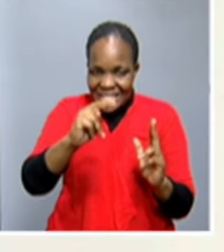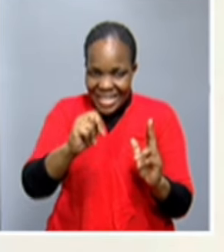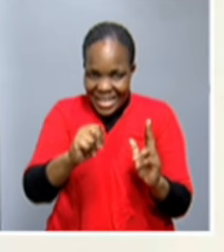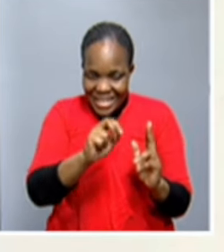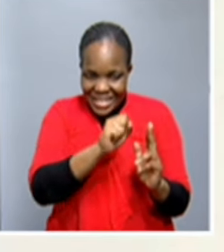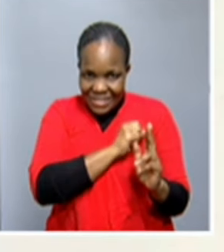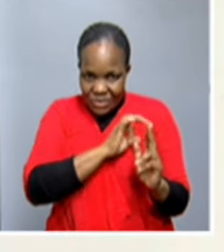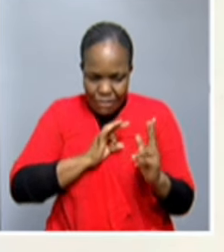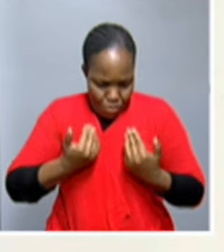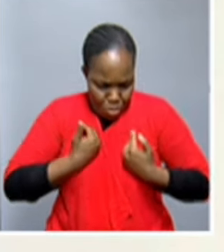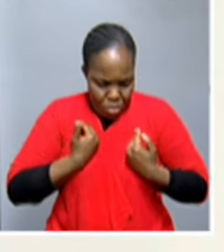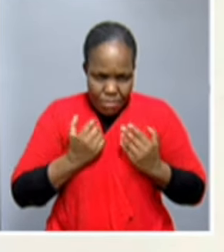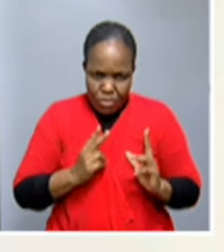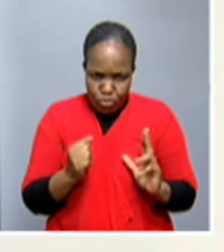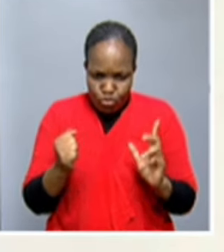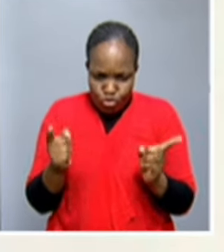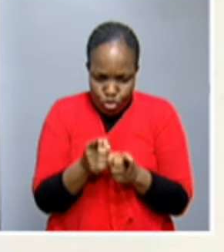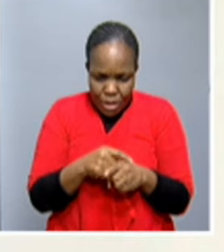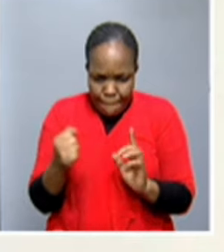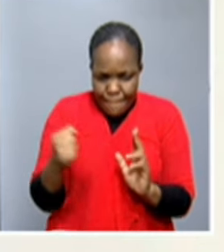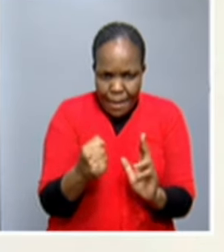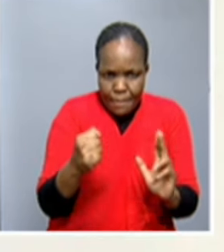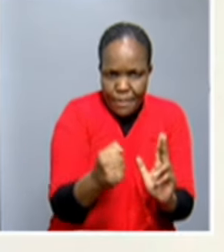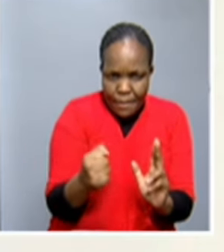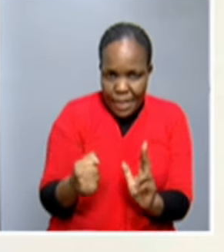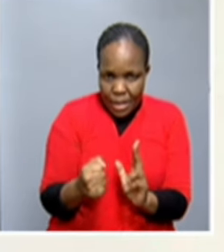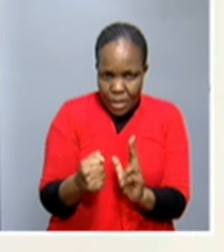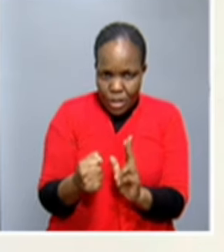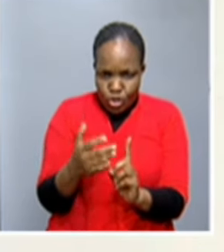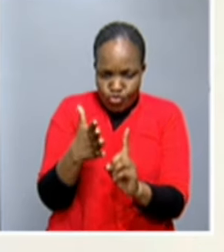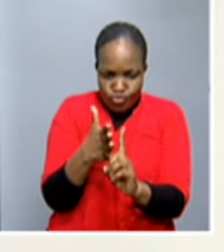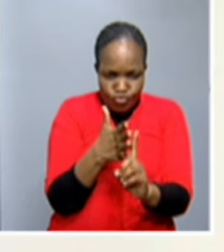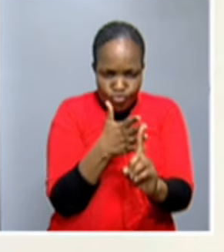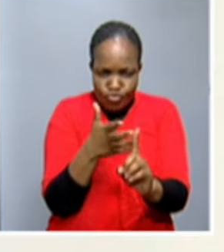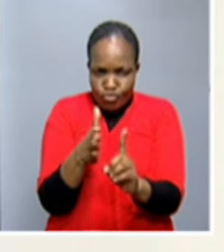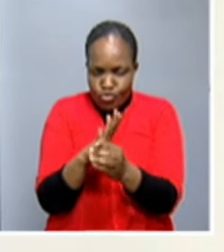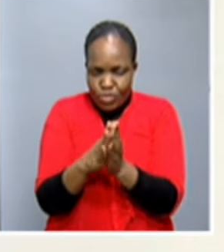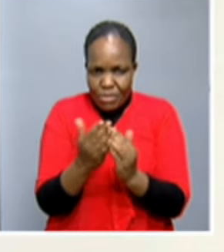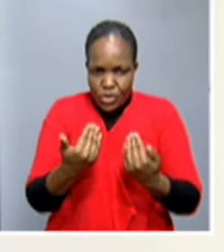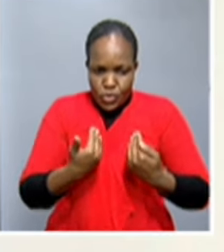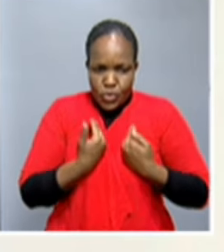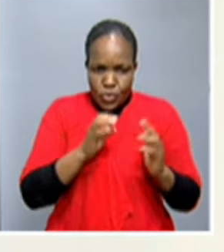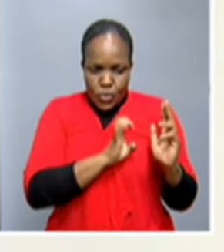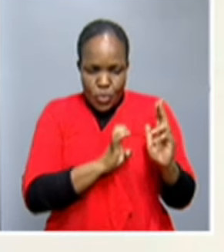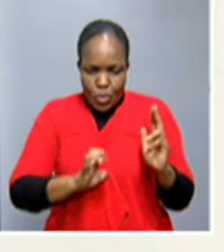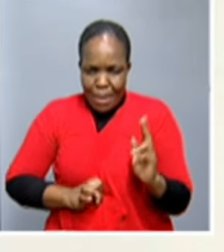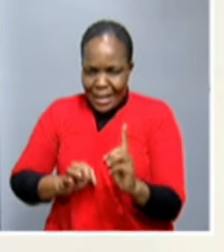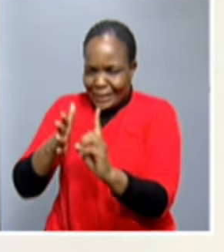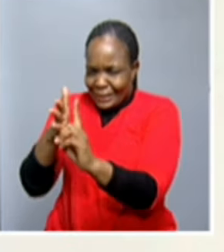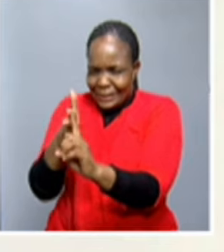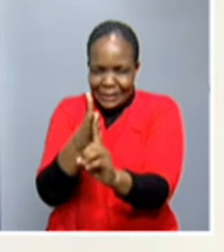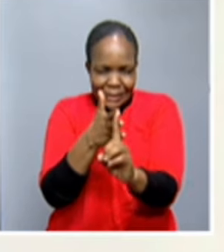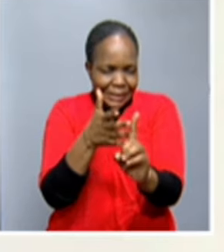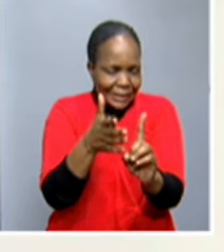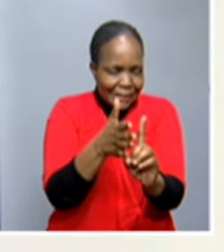some young people to act as youth ambassadors in mobilizing and sensitizing